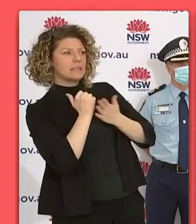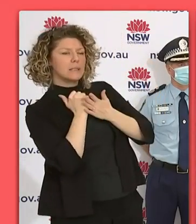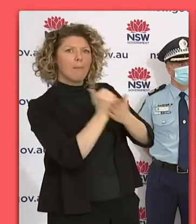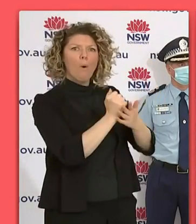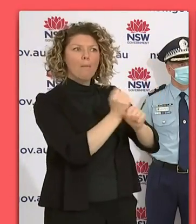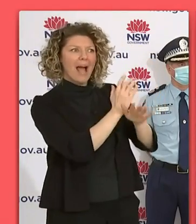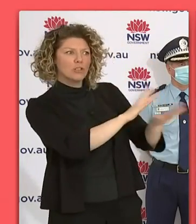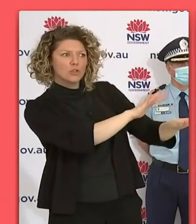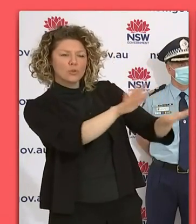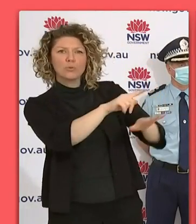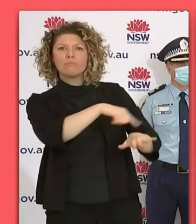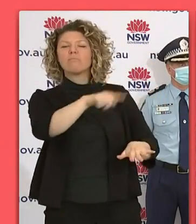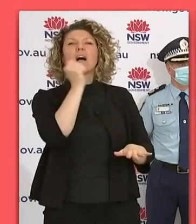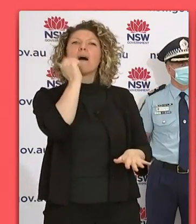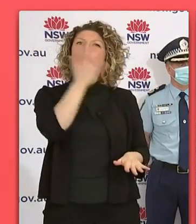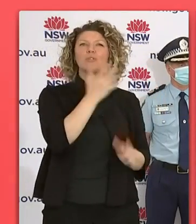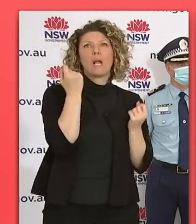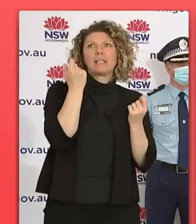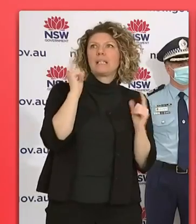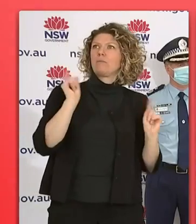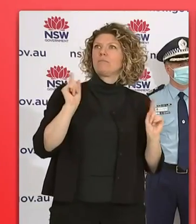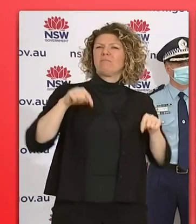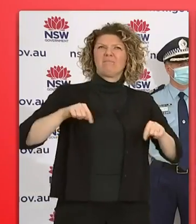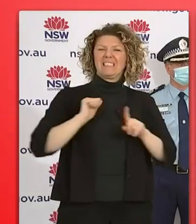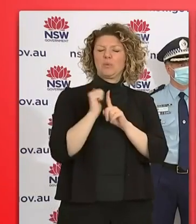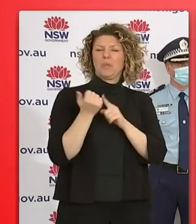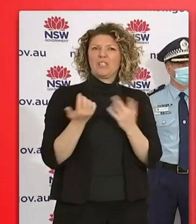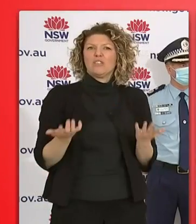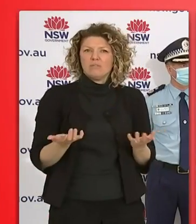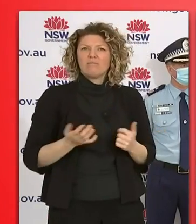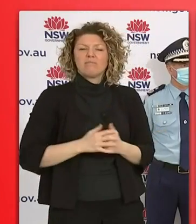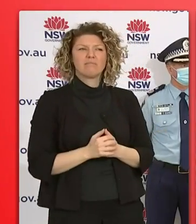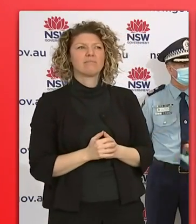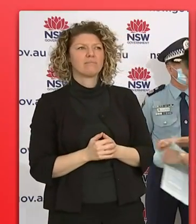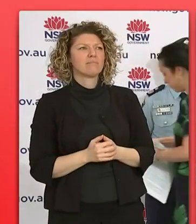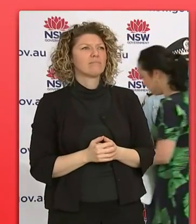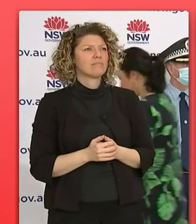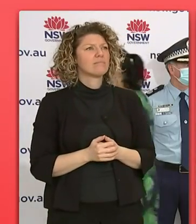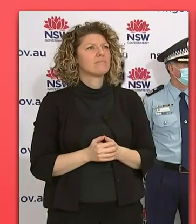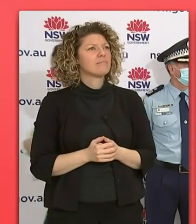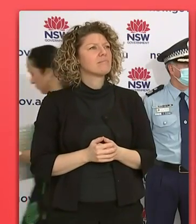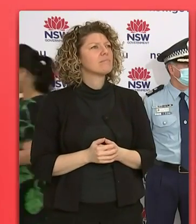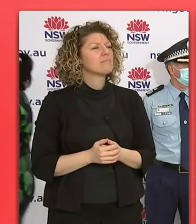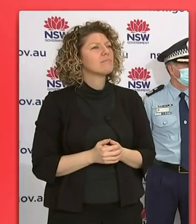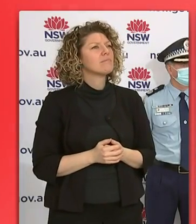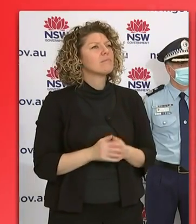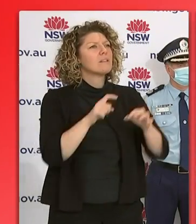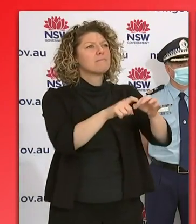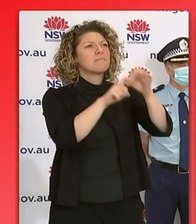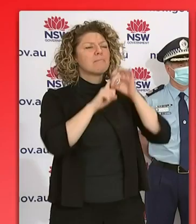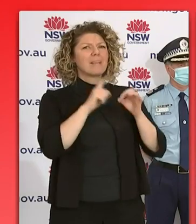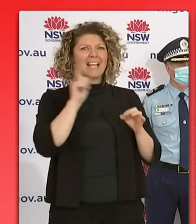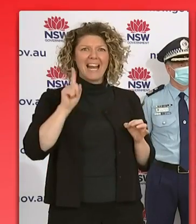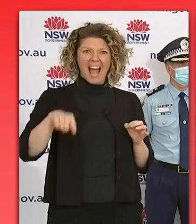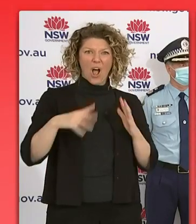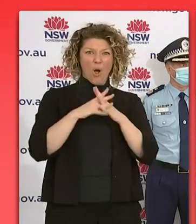our Aboriginal community in particular during this time. Thank you. We're at the end of week seven of lockdown. Record number of